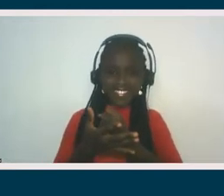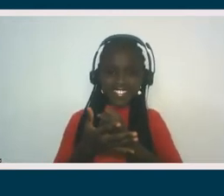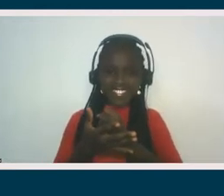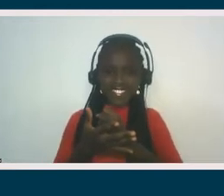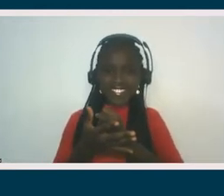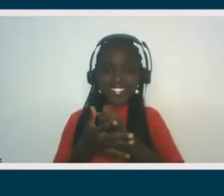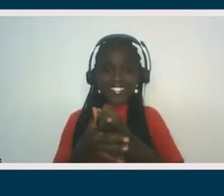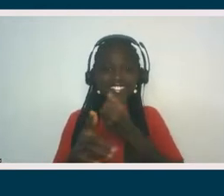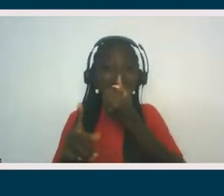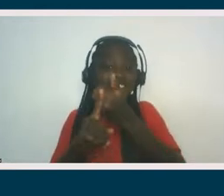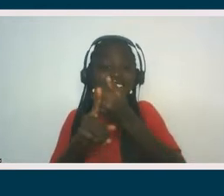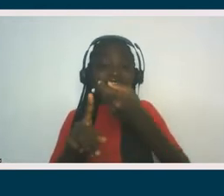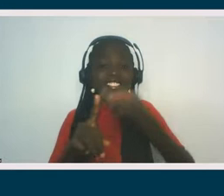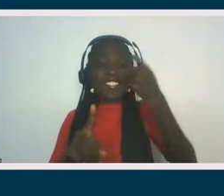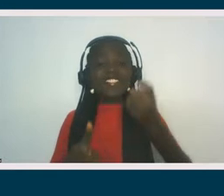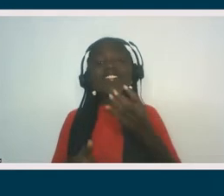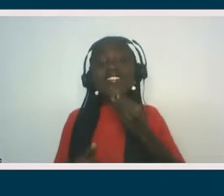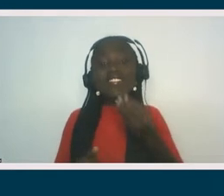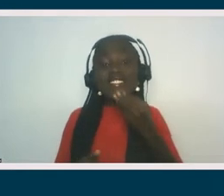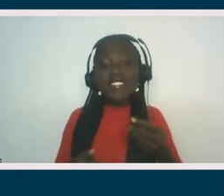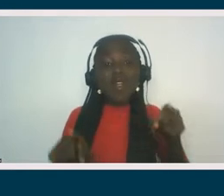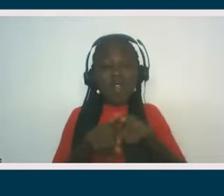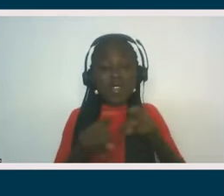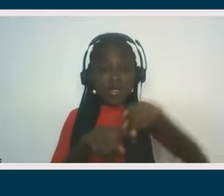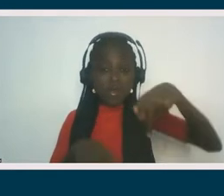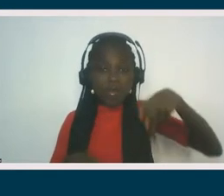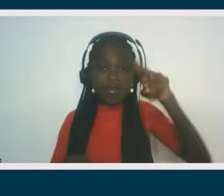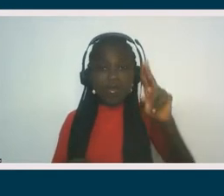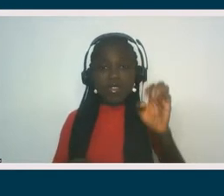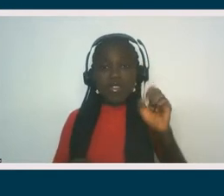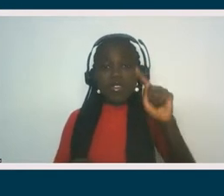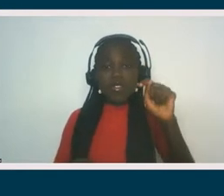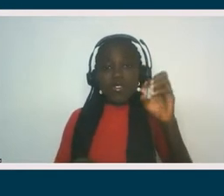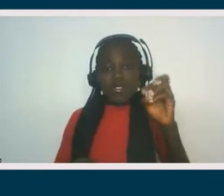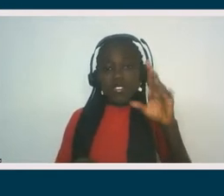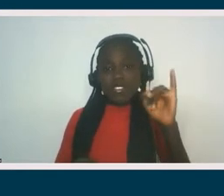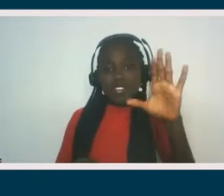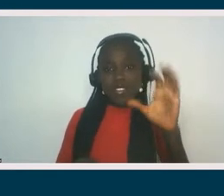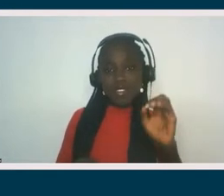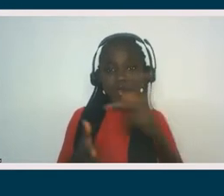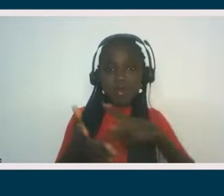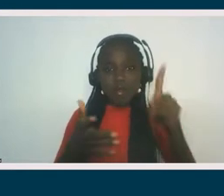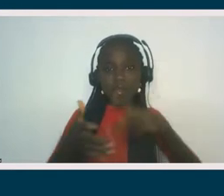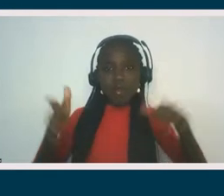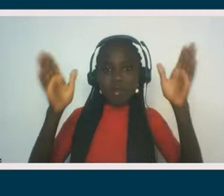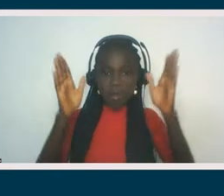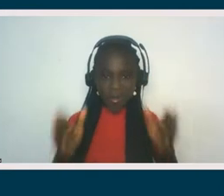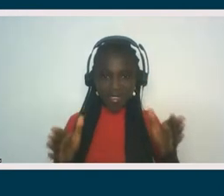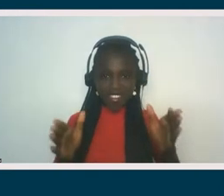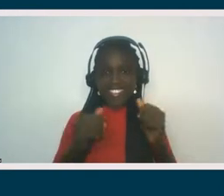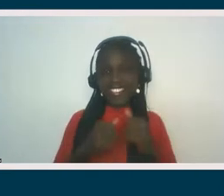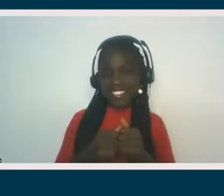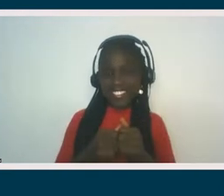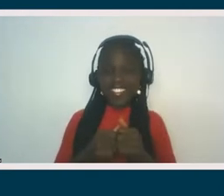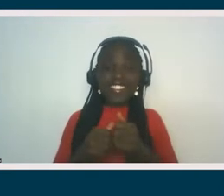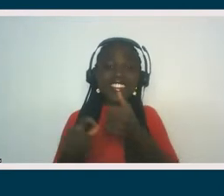York Jewish and Puerto Rican poet, she reads words in Jewish literature with multidimensional frequencies that